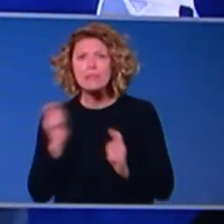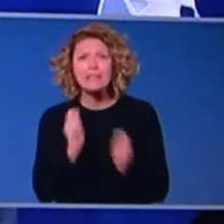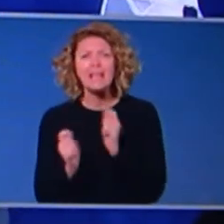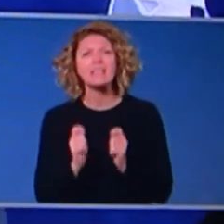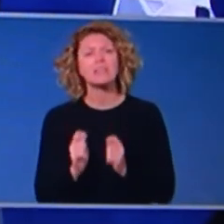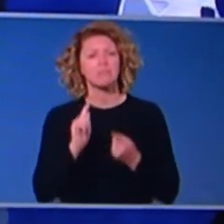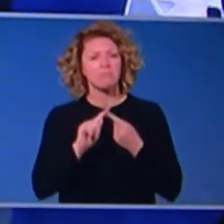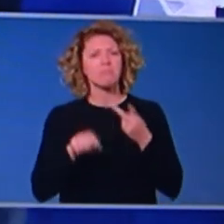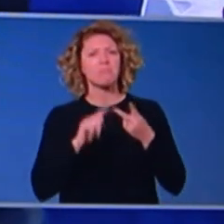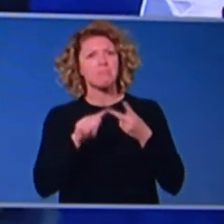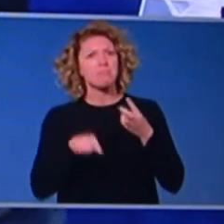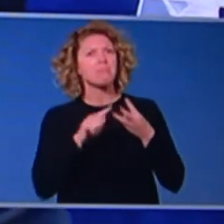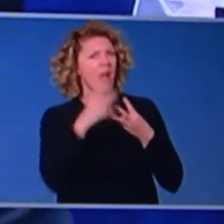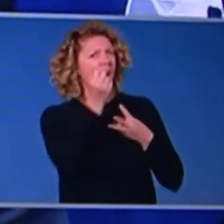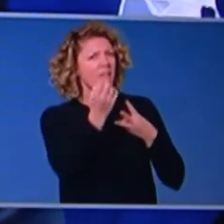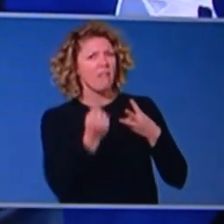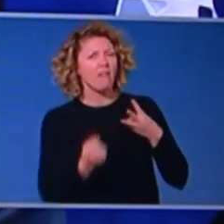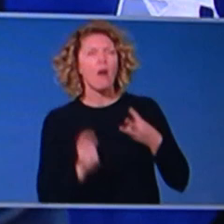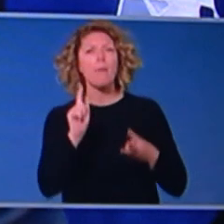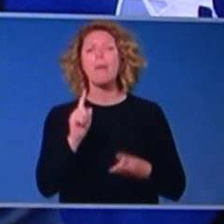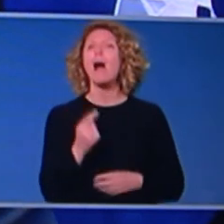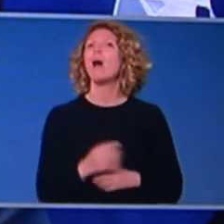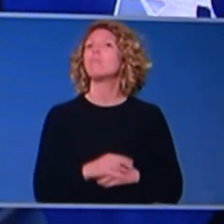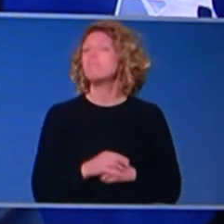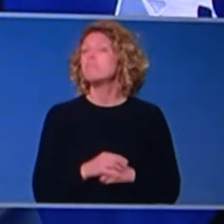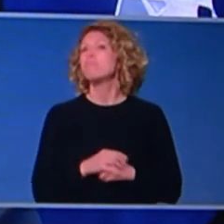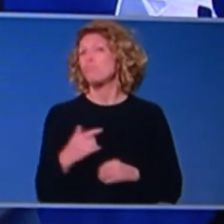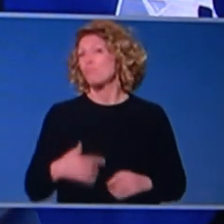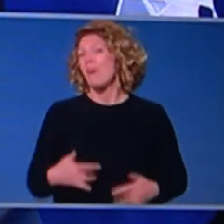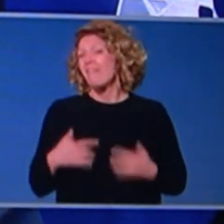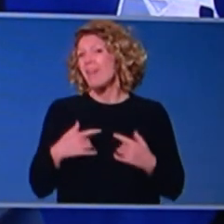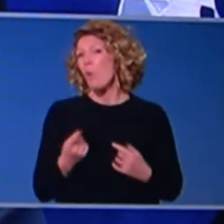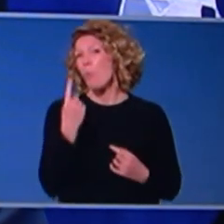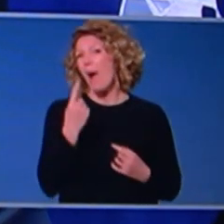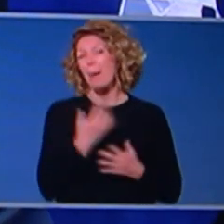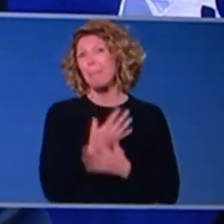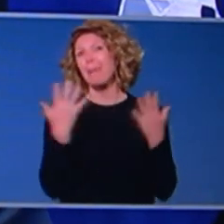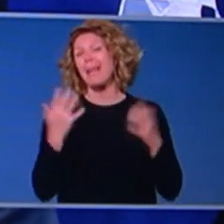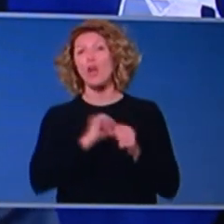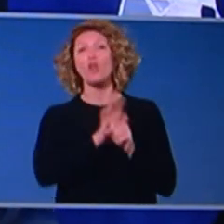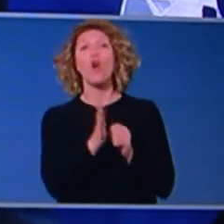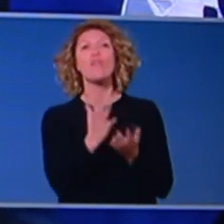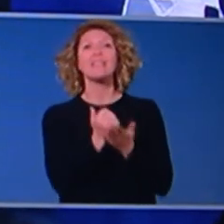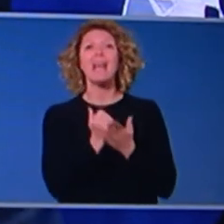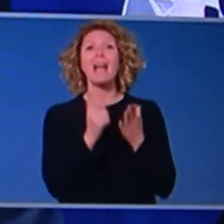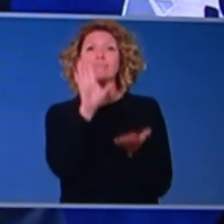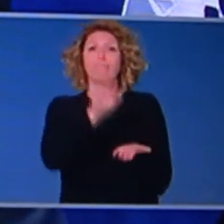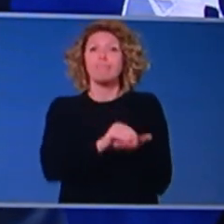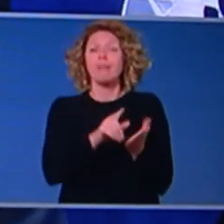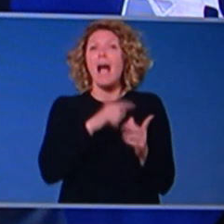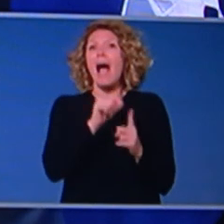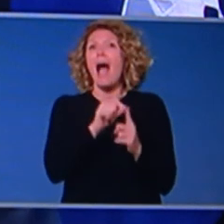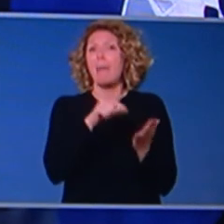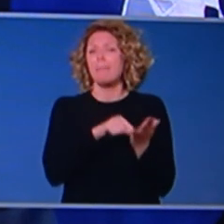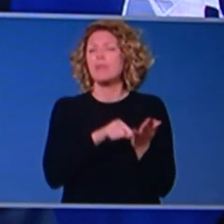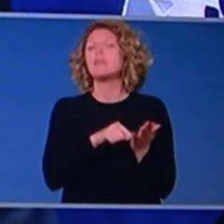still remains uncertain, uh, is the degree to which we can get, uh, the COVIDSafe app, uh, throughout the community in